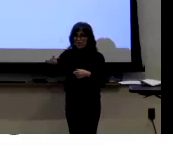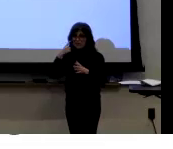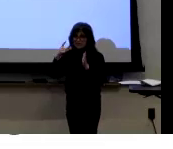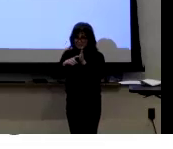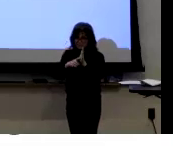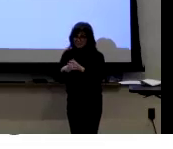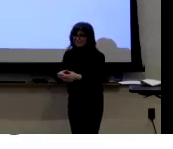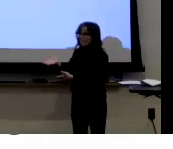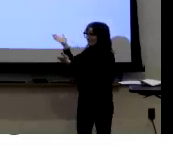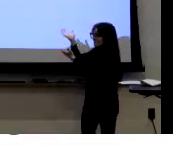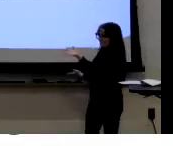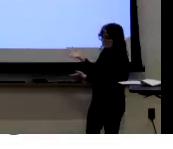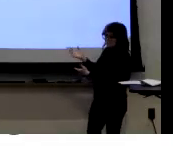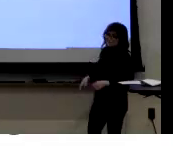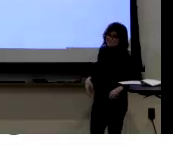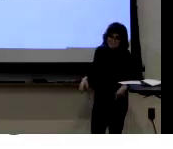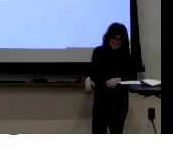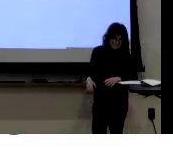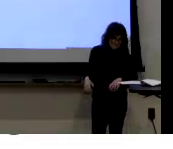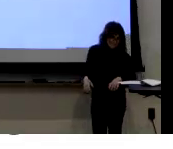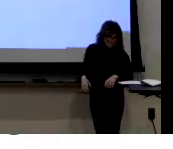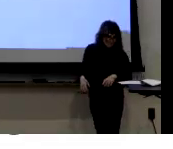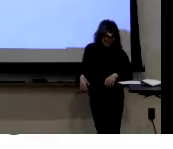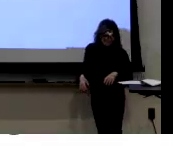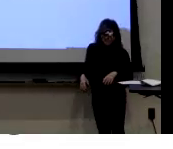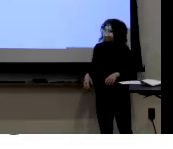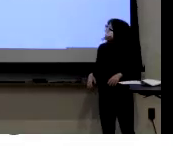Today, you can also read the land acknowledgment, as well.